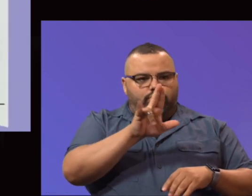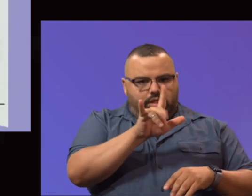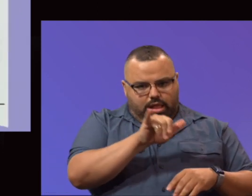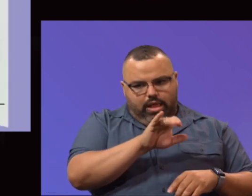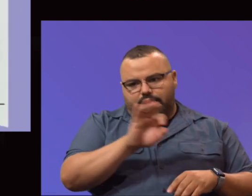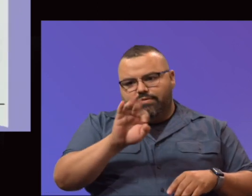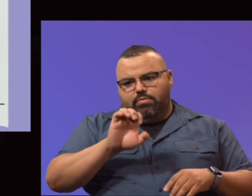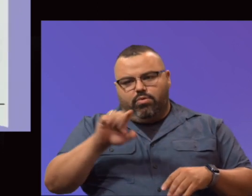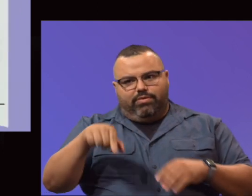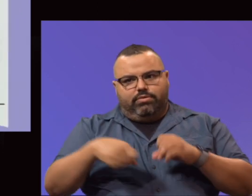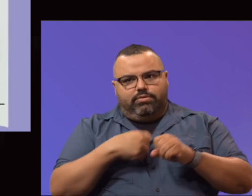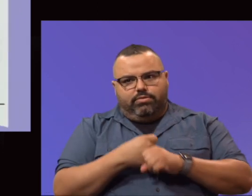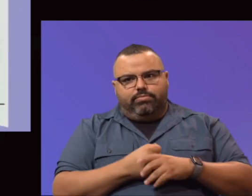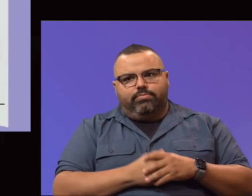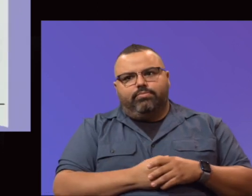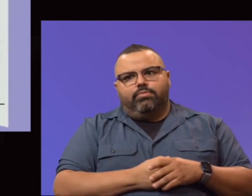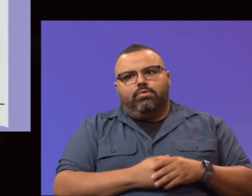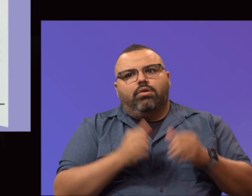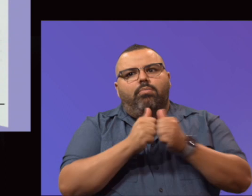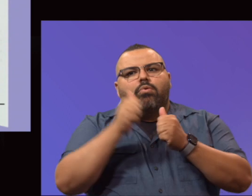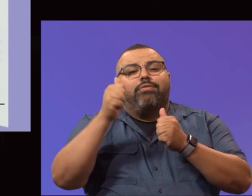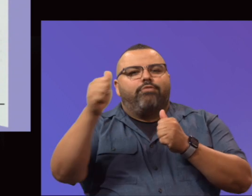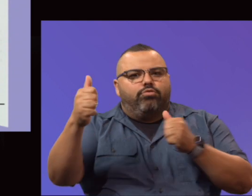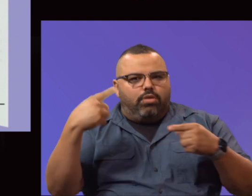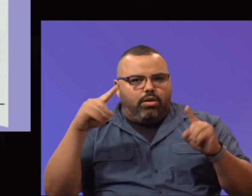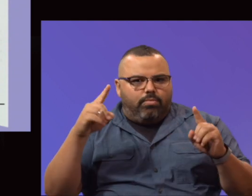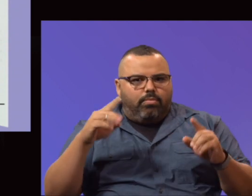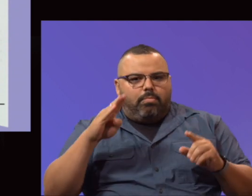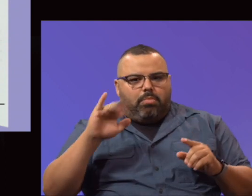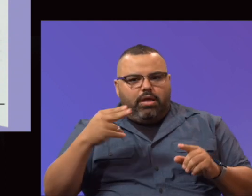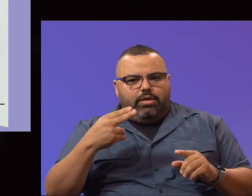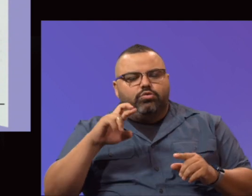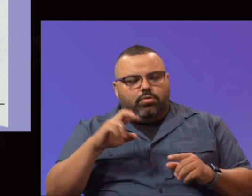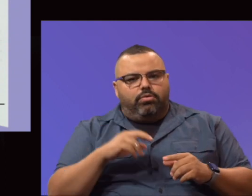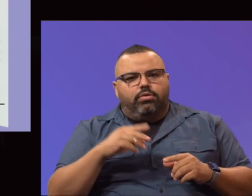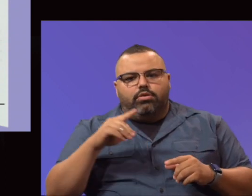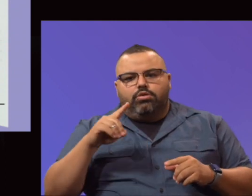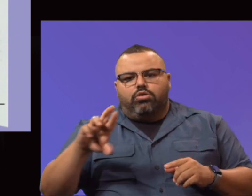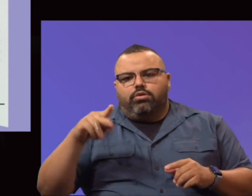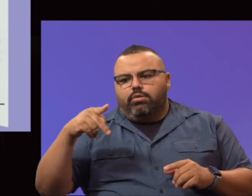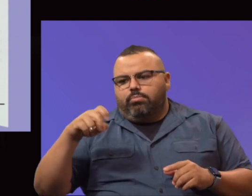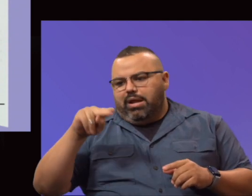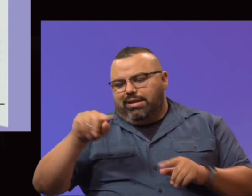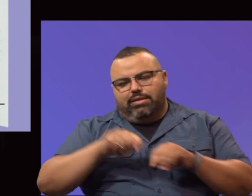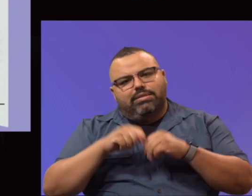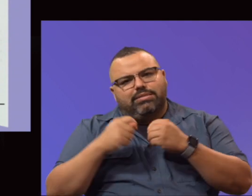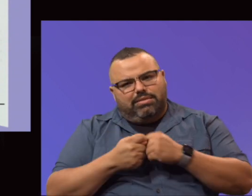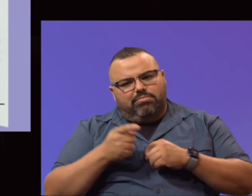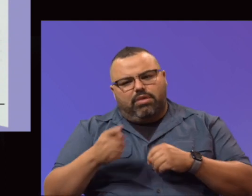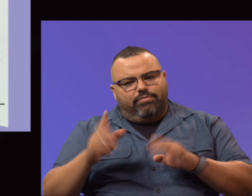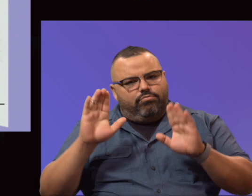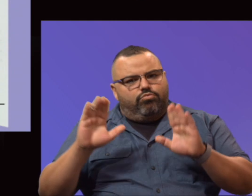Our virtual accomplishments by HR. Again, Dr. Pena and his team have done a great job with this. They contracted